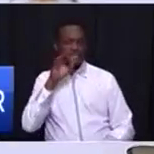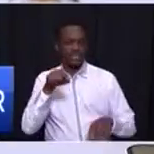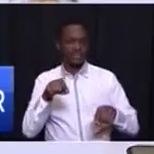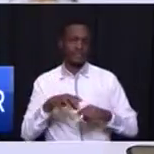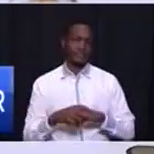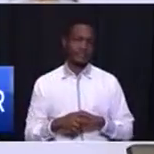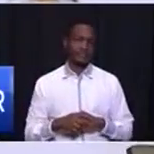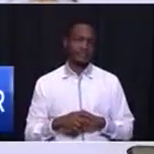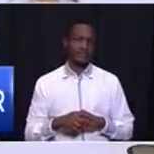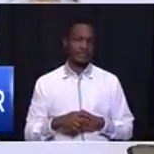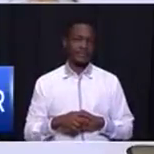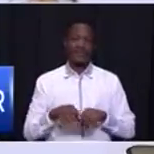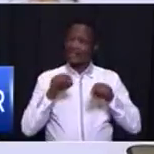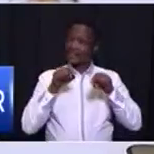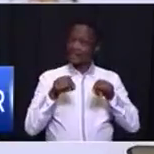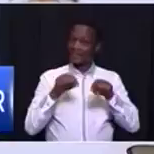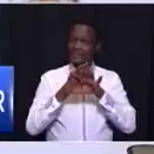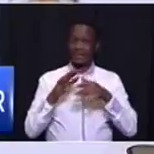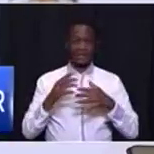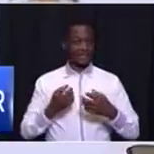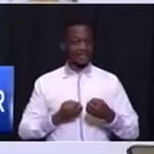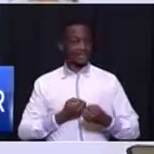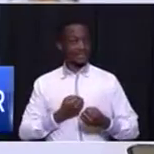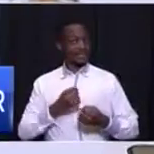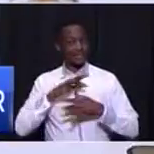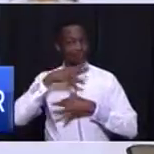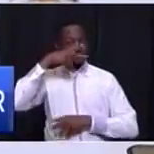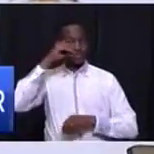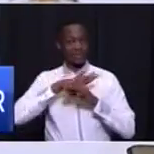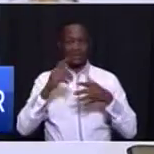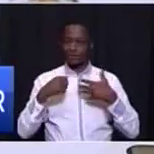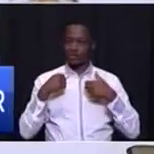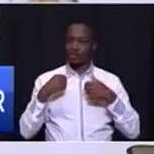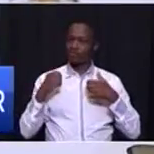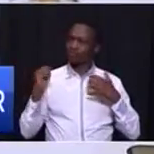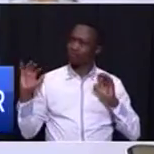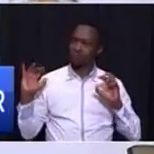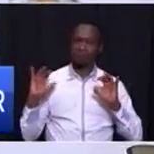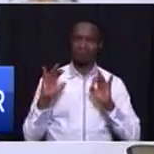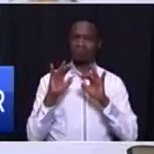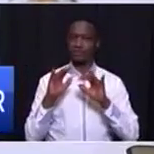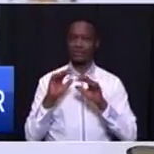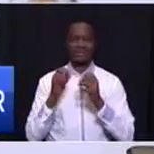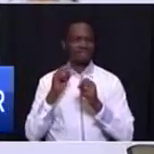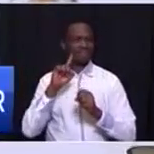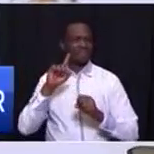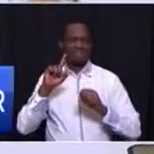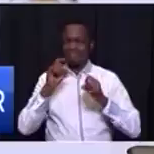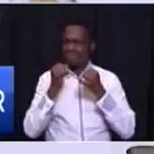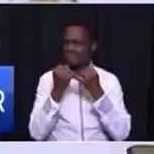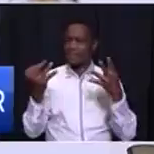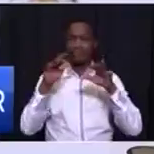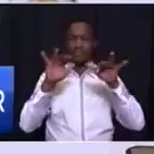Madam Speaker, this is the spirit that drove thousands of our people who drafted and